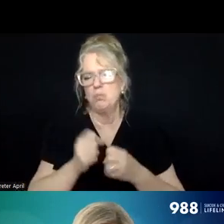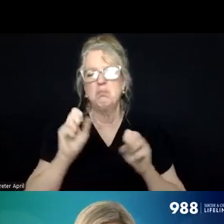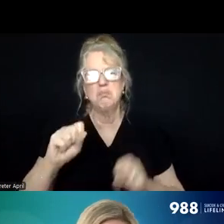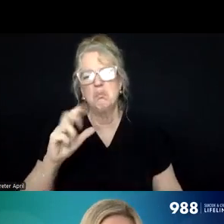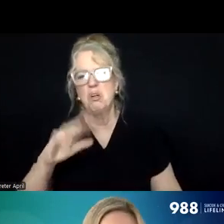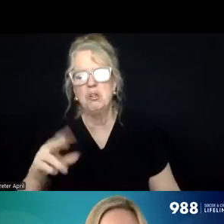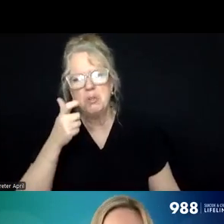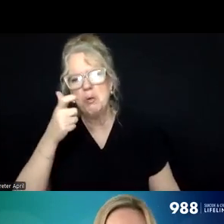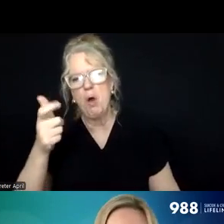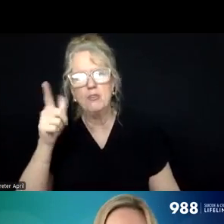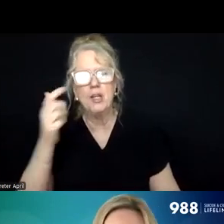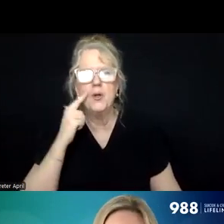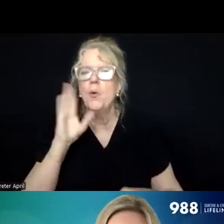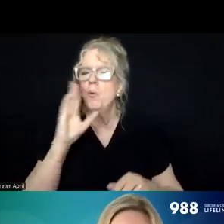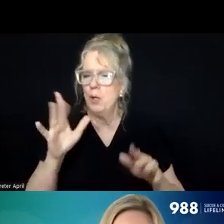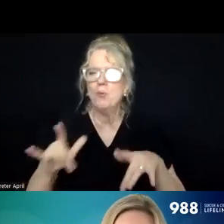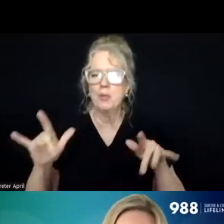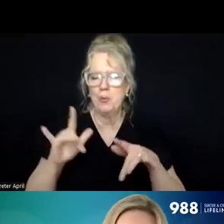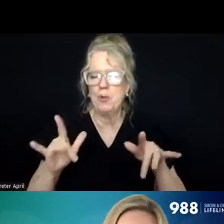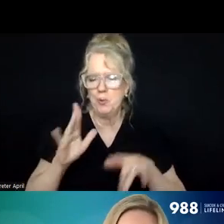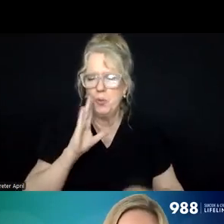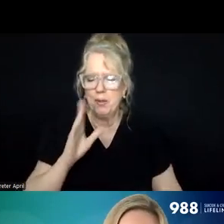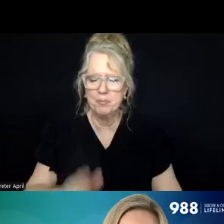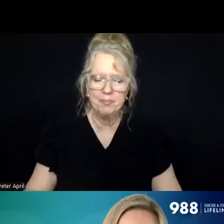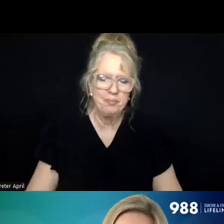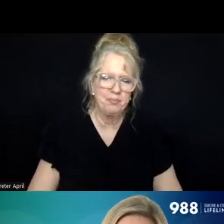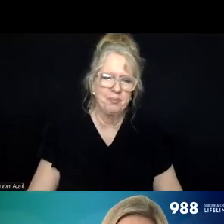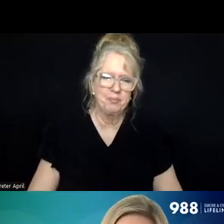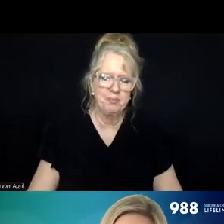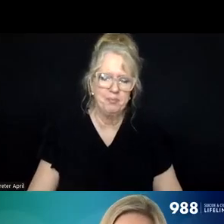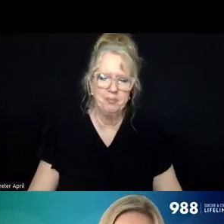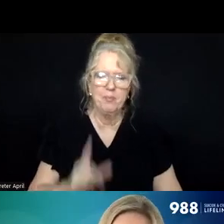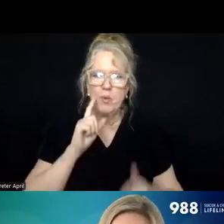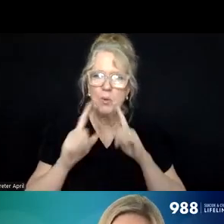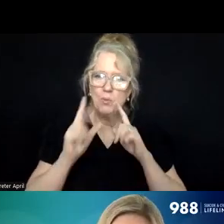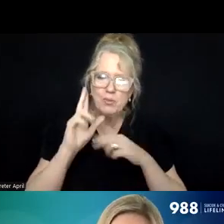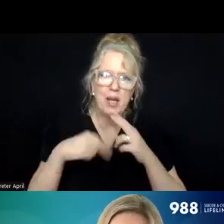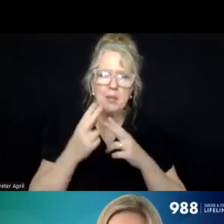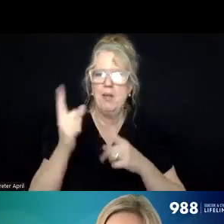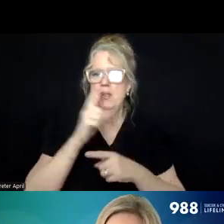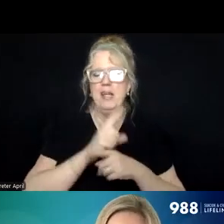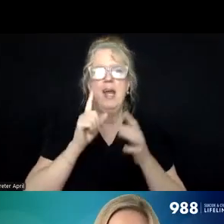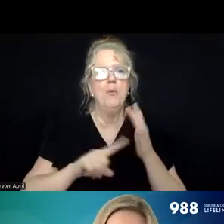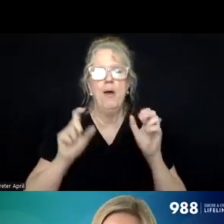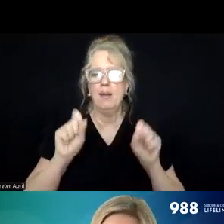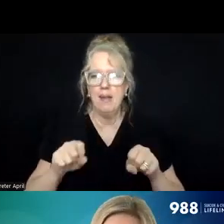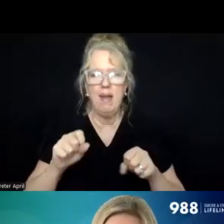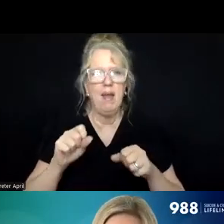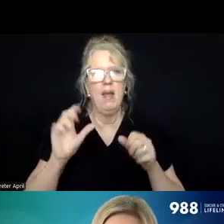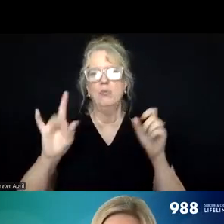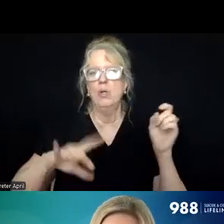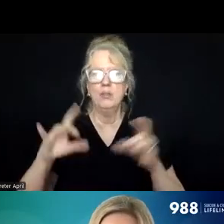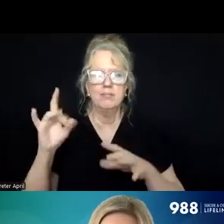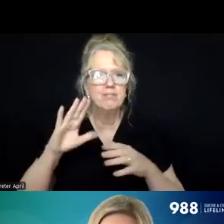later. So we're going to record it, but all that's going to be is we're going to, um, talk about the day and what we think it can be. We're going to share some ideas